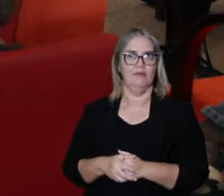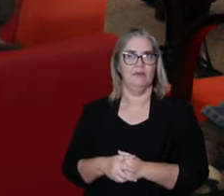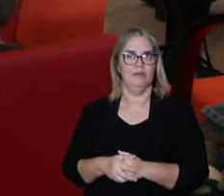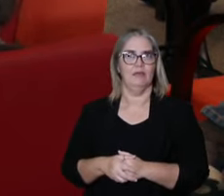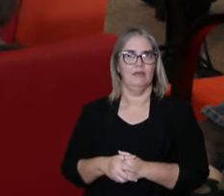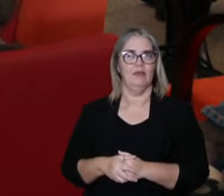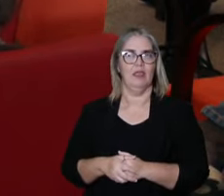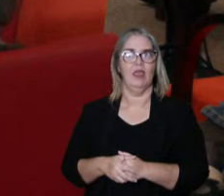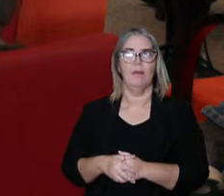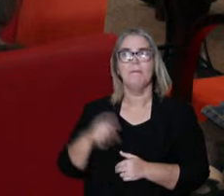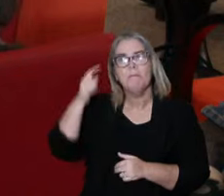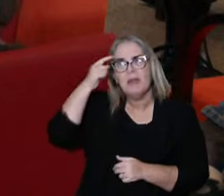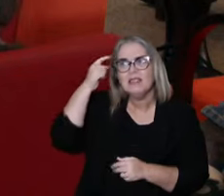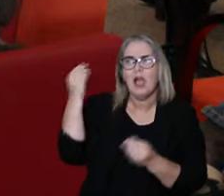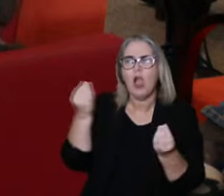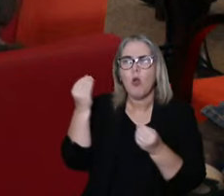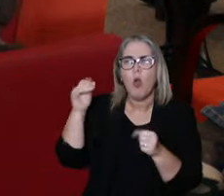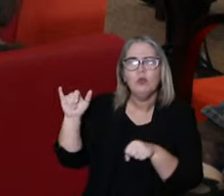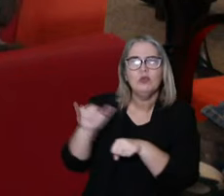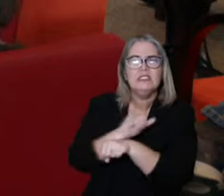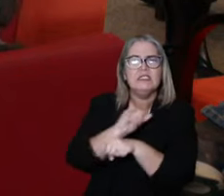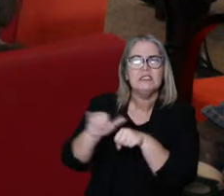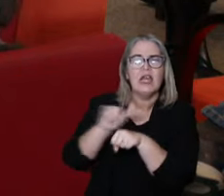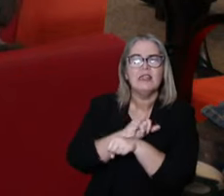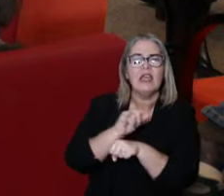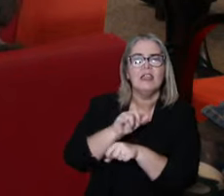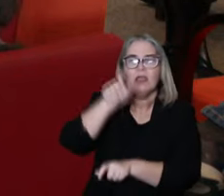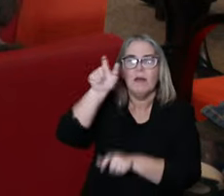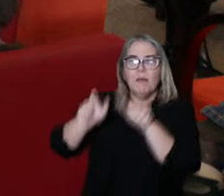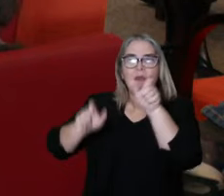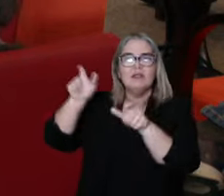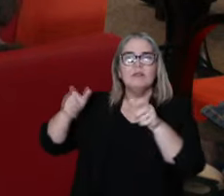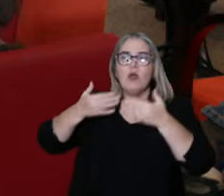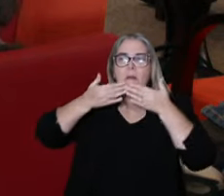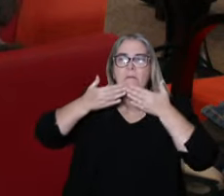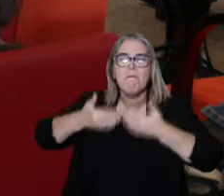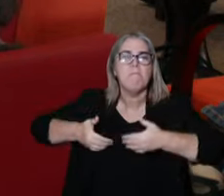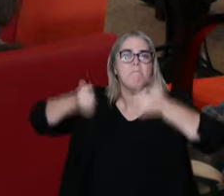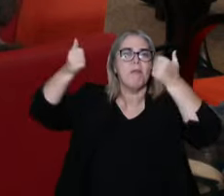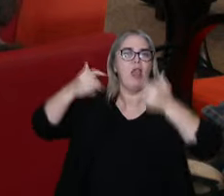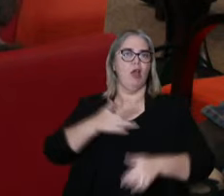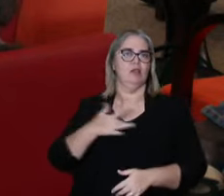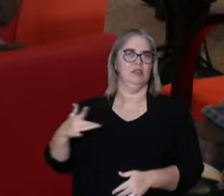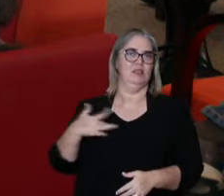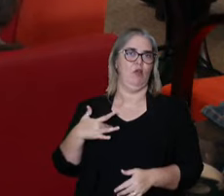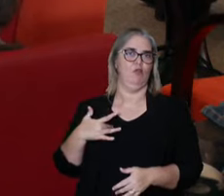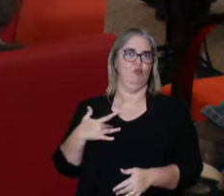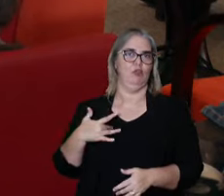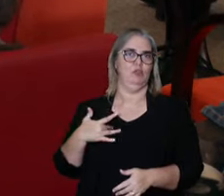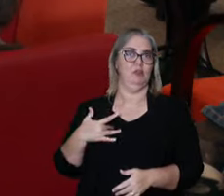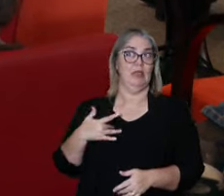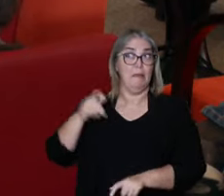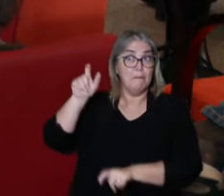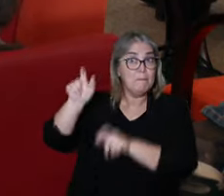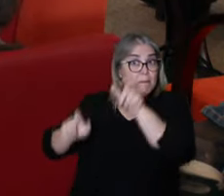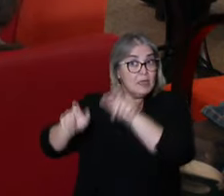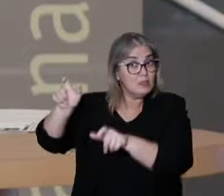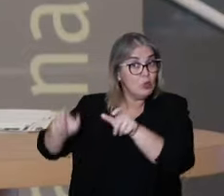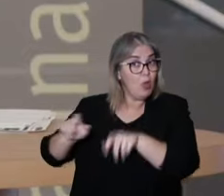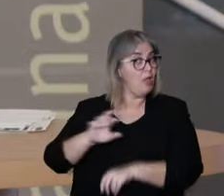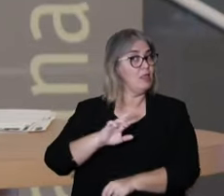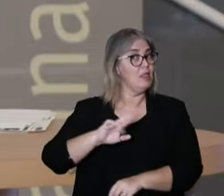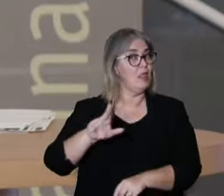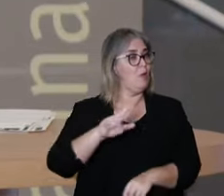devices, these are instruments for the work. There are tools that help you to take care, but they're not the object of your work.